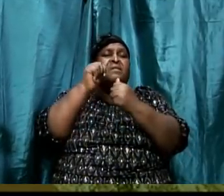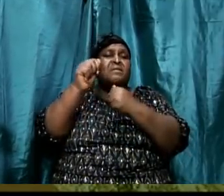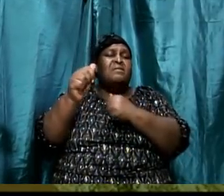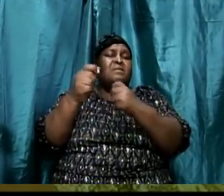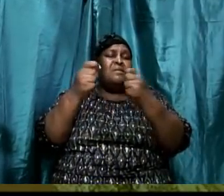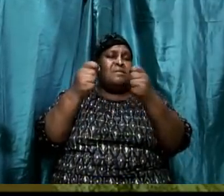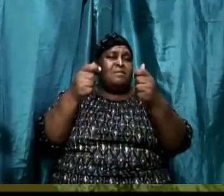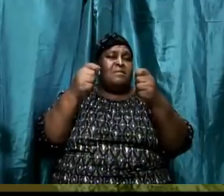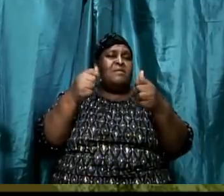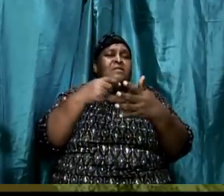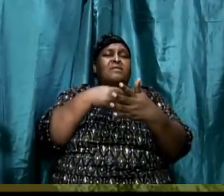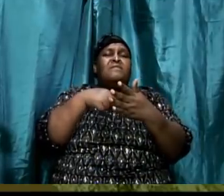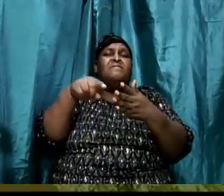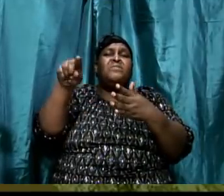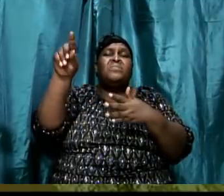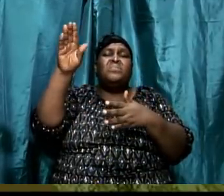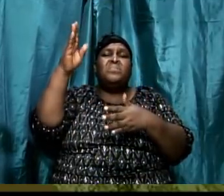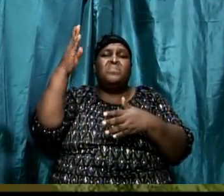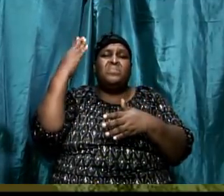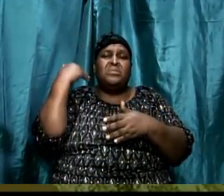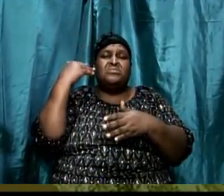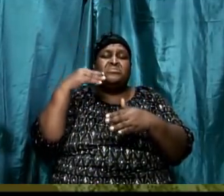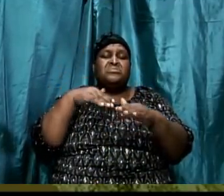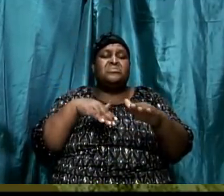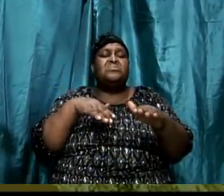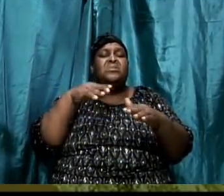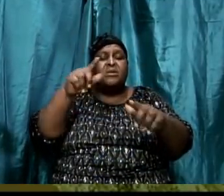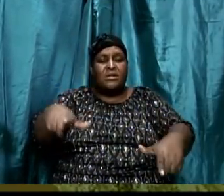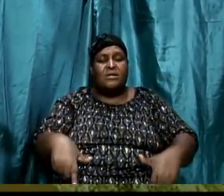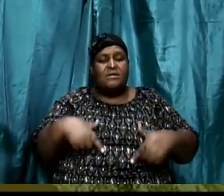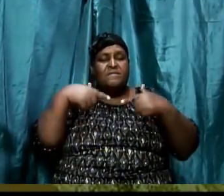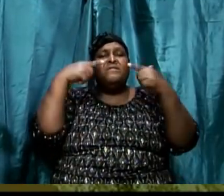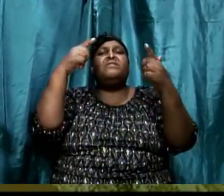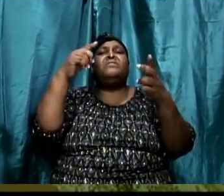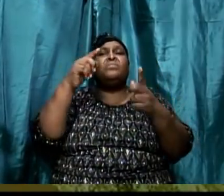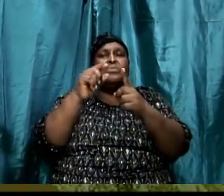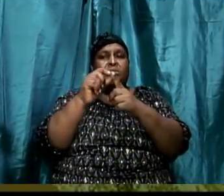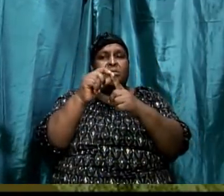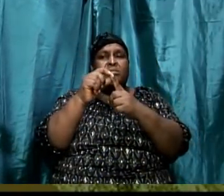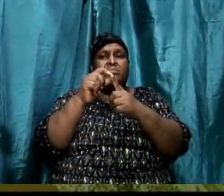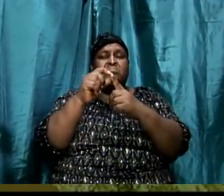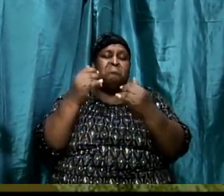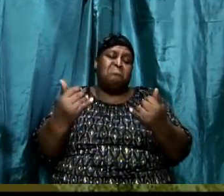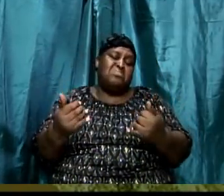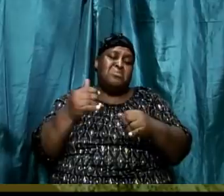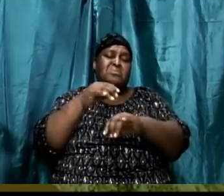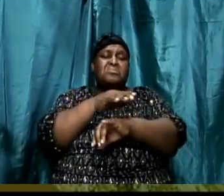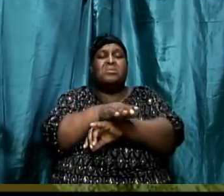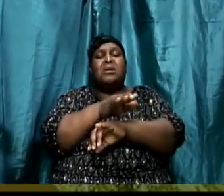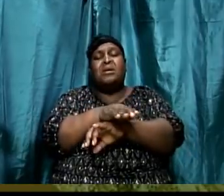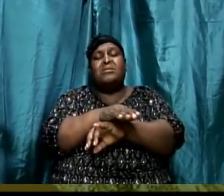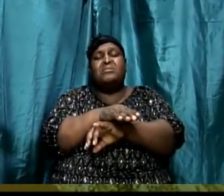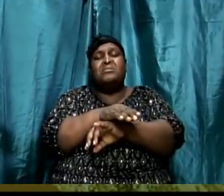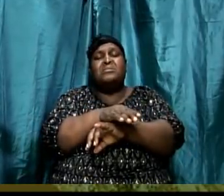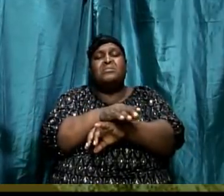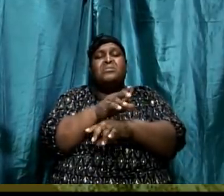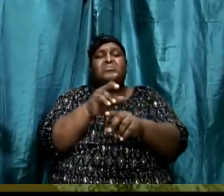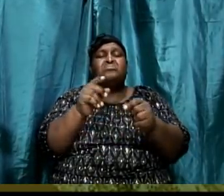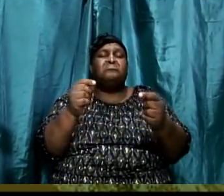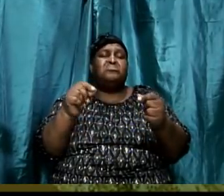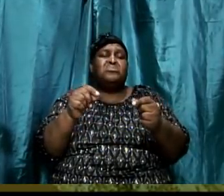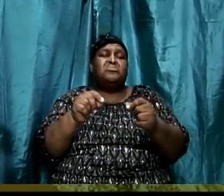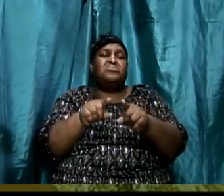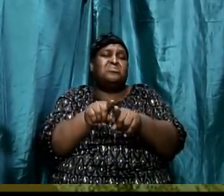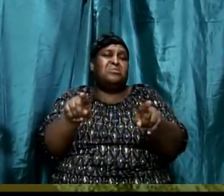Bishop Daly was doing the topic, Walking in the Word. And tonight I'm going to just take a little diversion from that